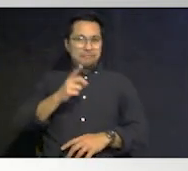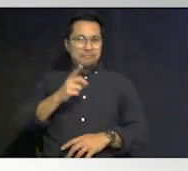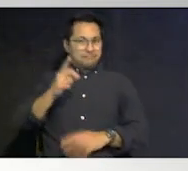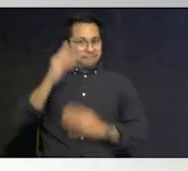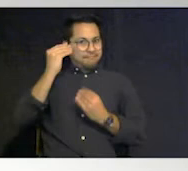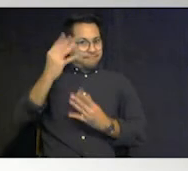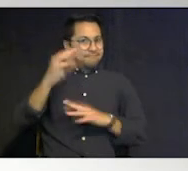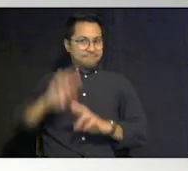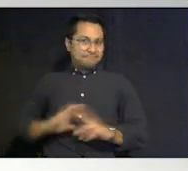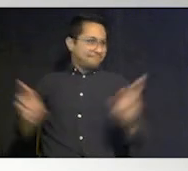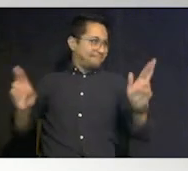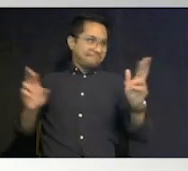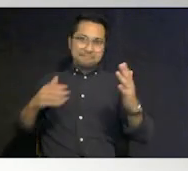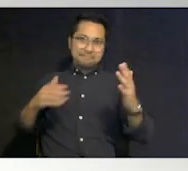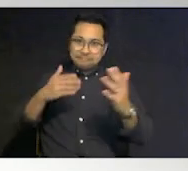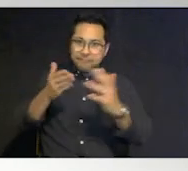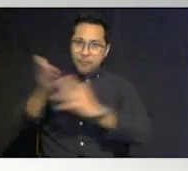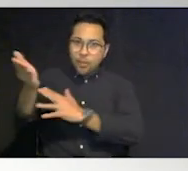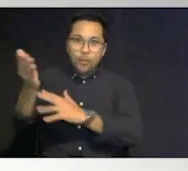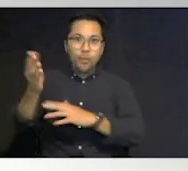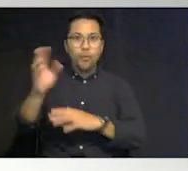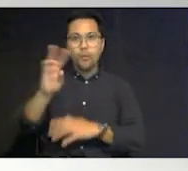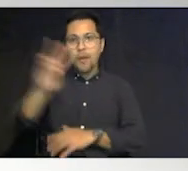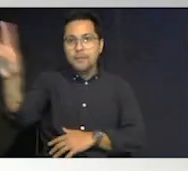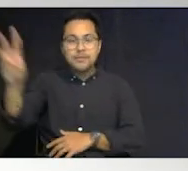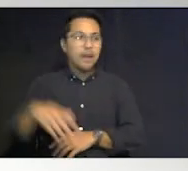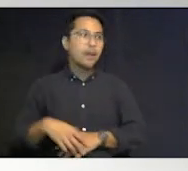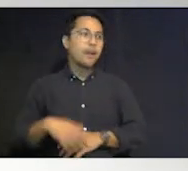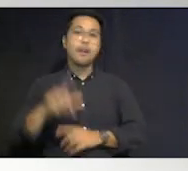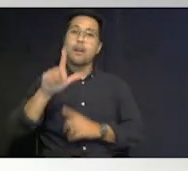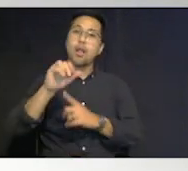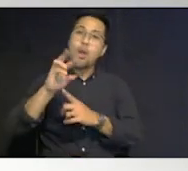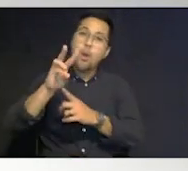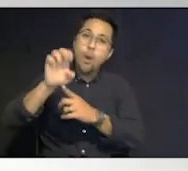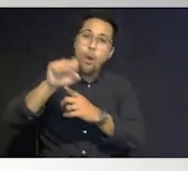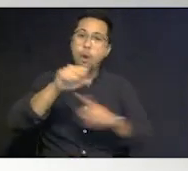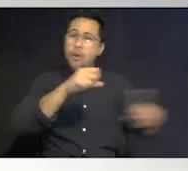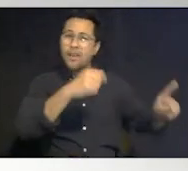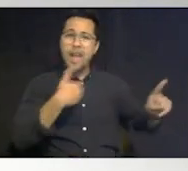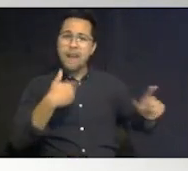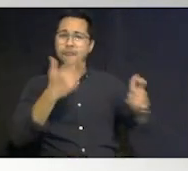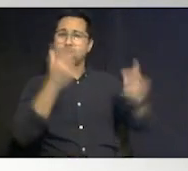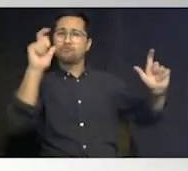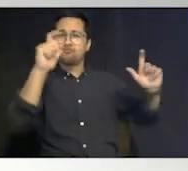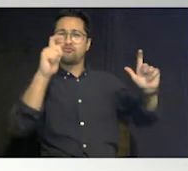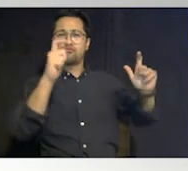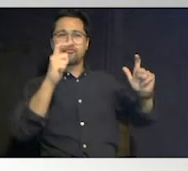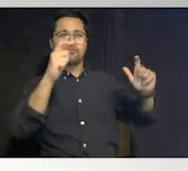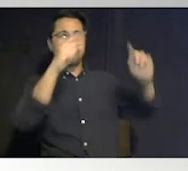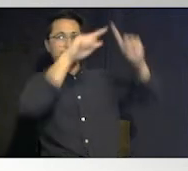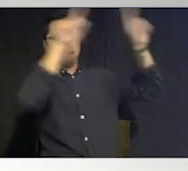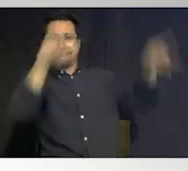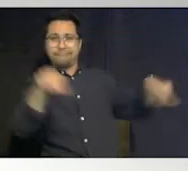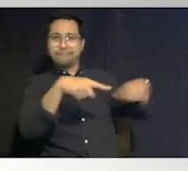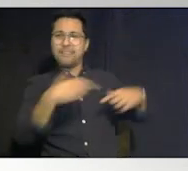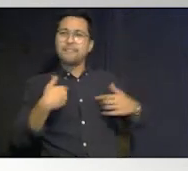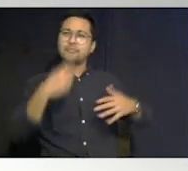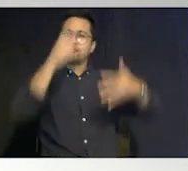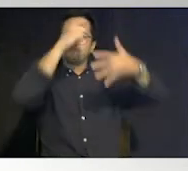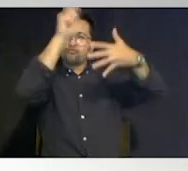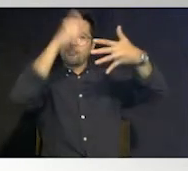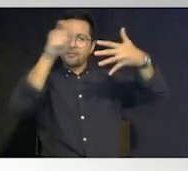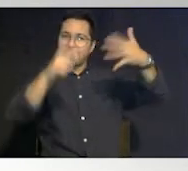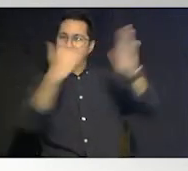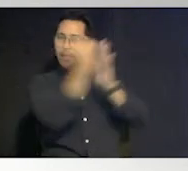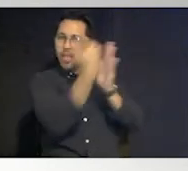website or i was in lowe's the other day they had a large display with it with checklists that you could take with you um of items that you would want to